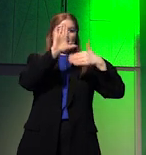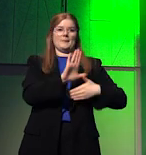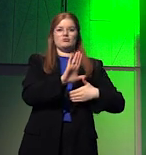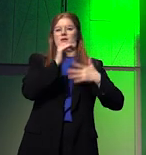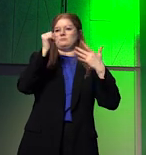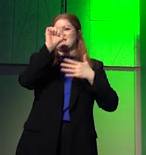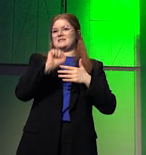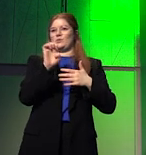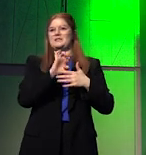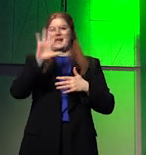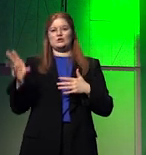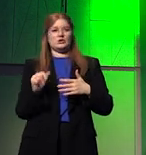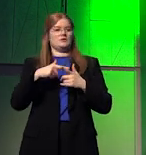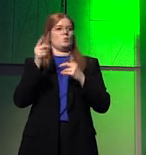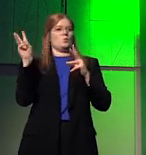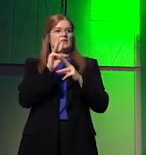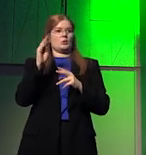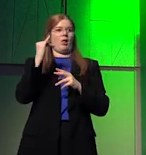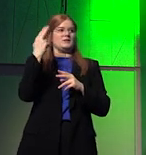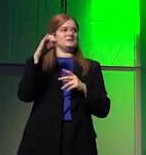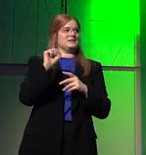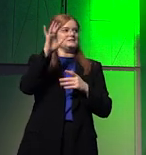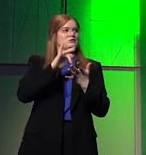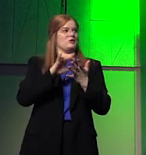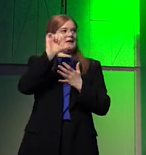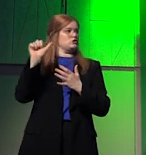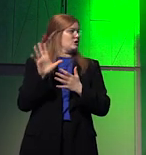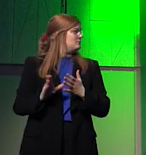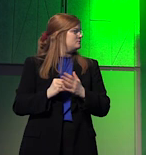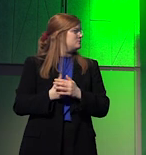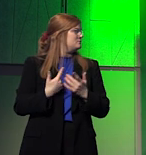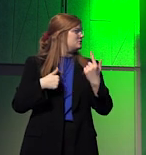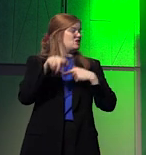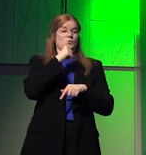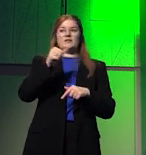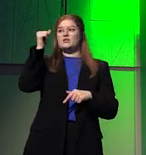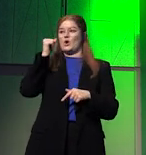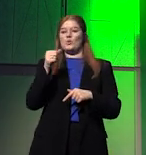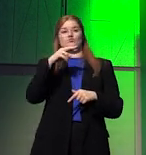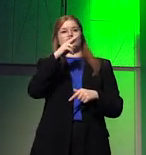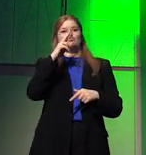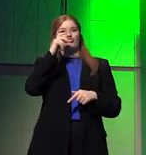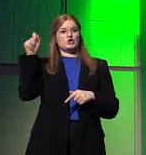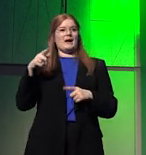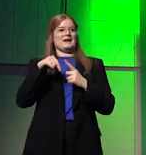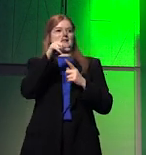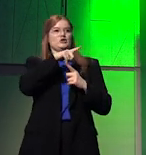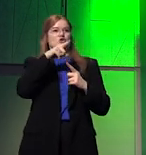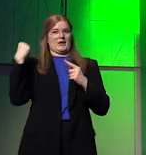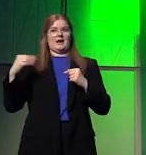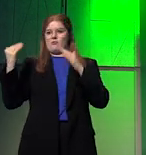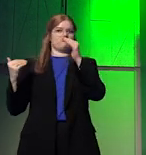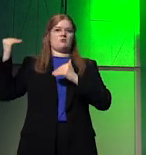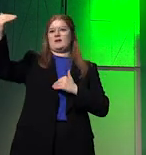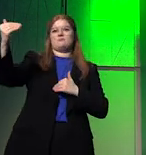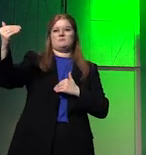Africa, Southeast Asia, the Western Balkans, and Central Asia. We know that Russia and China are currently ahead